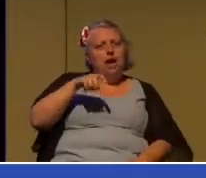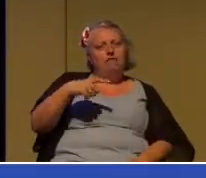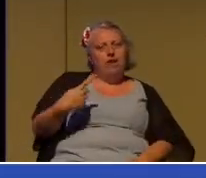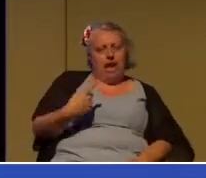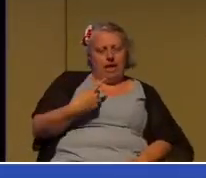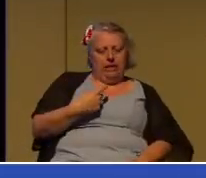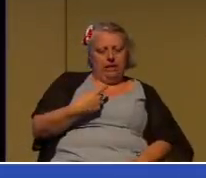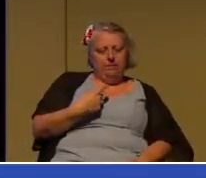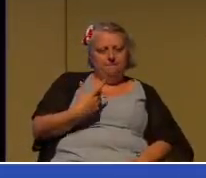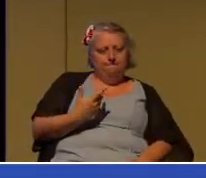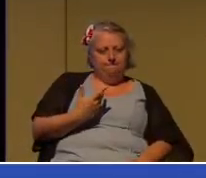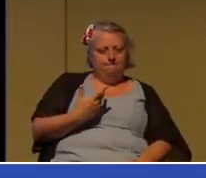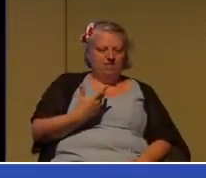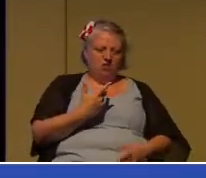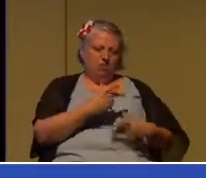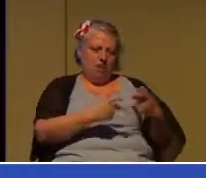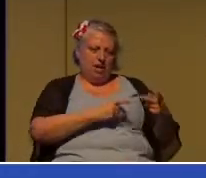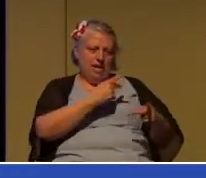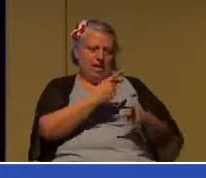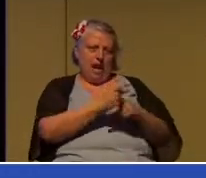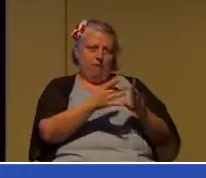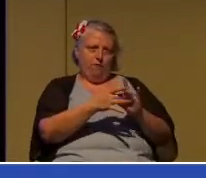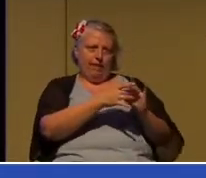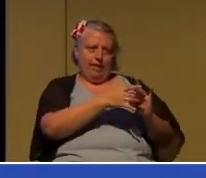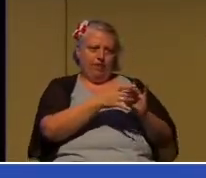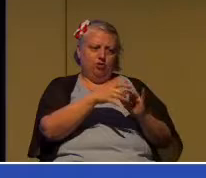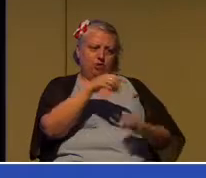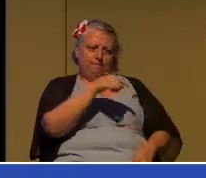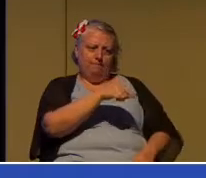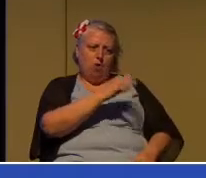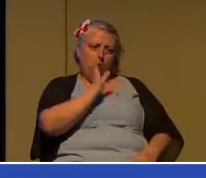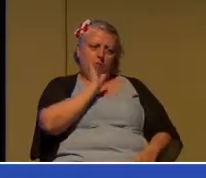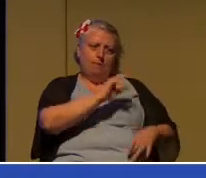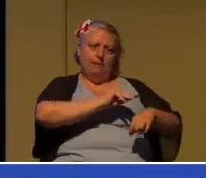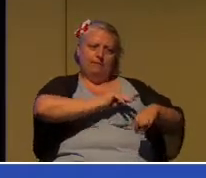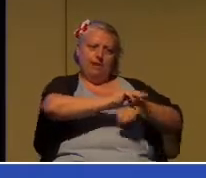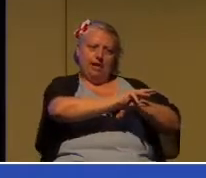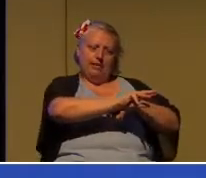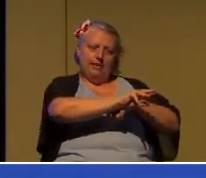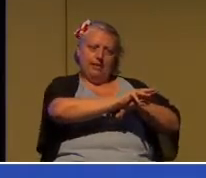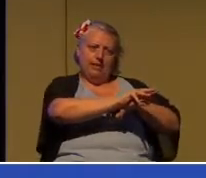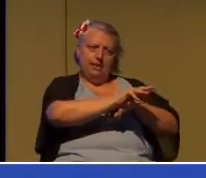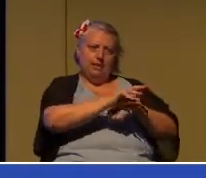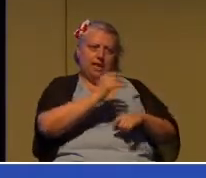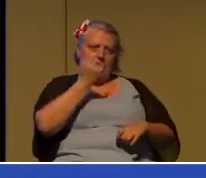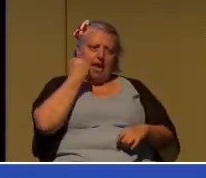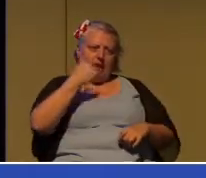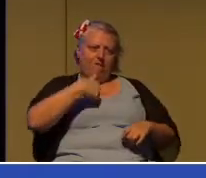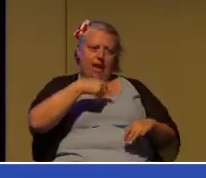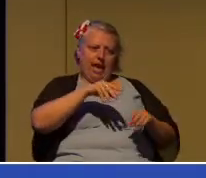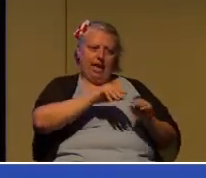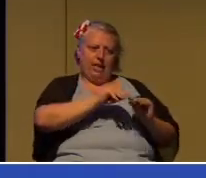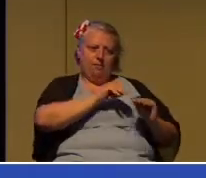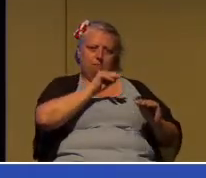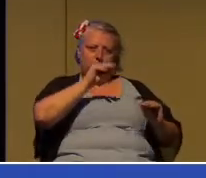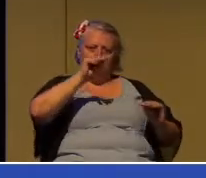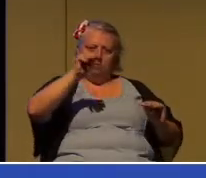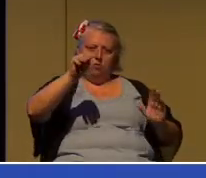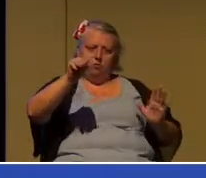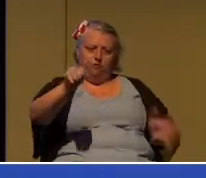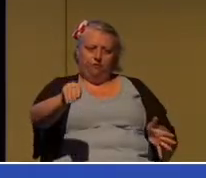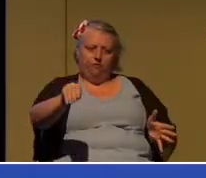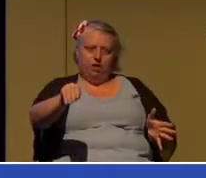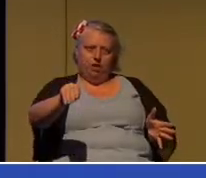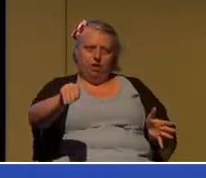of the relationship that's going to be affected by my steps forward? That's